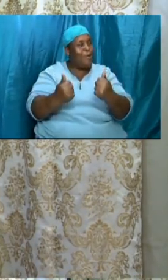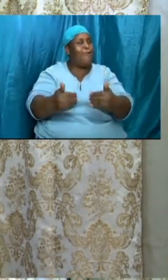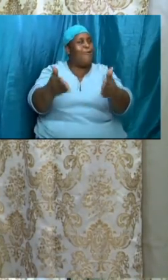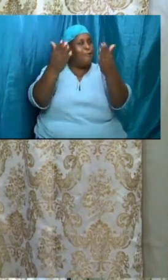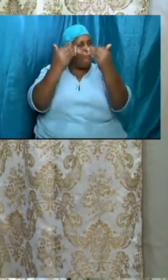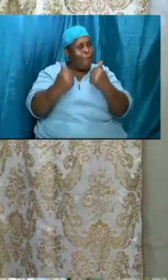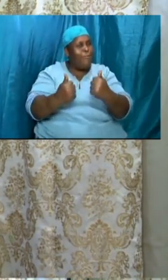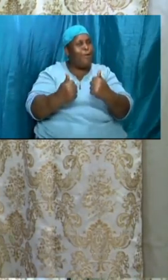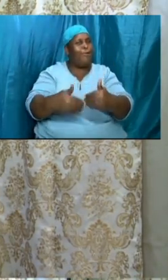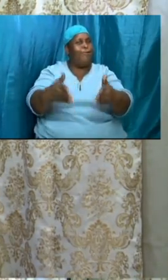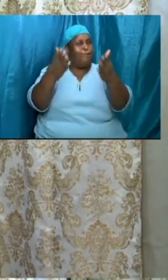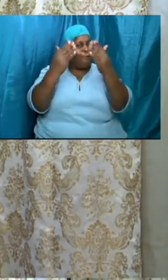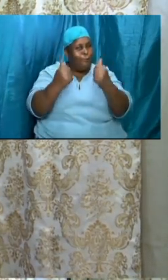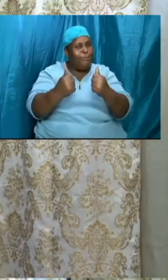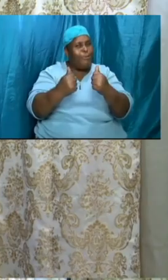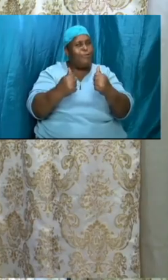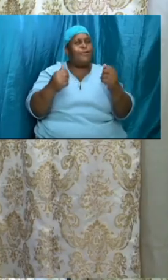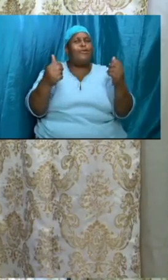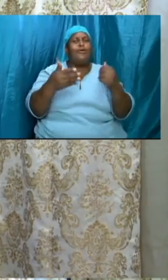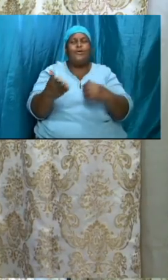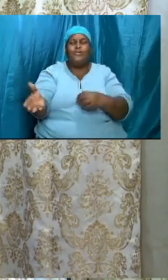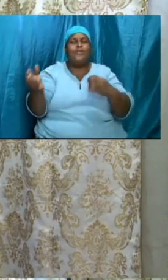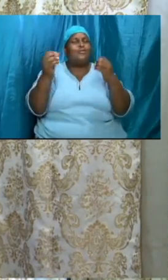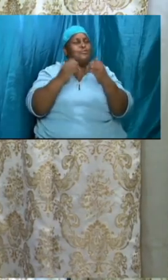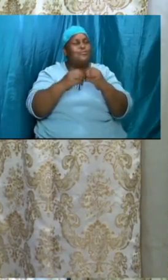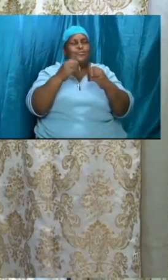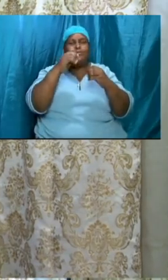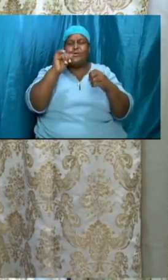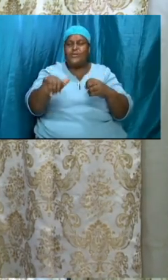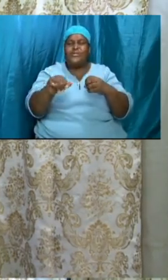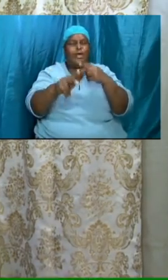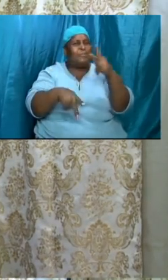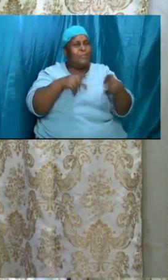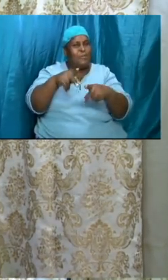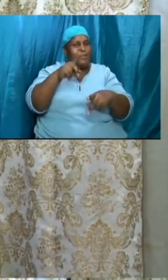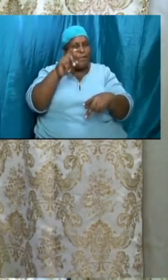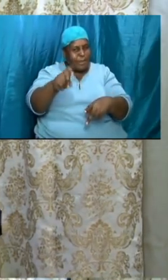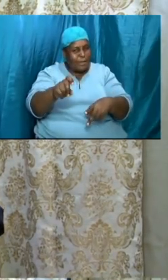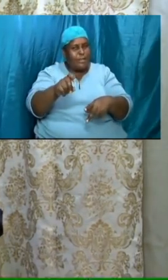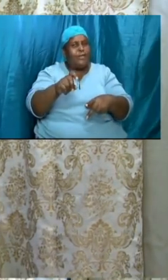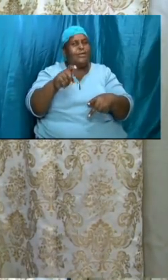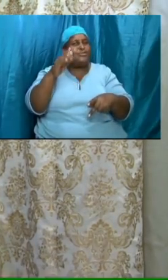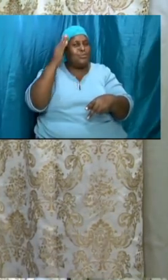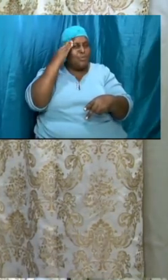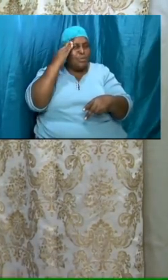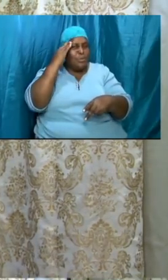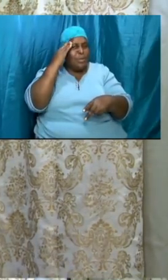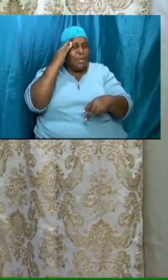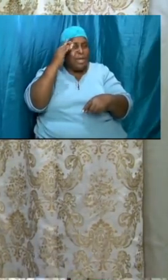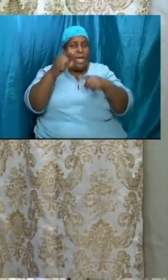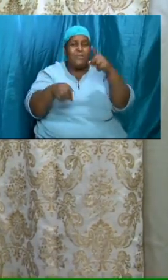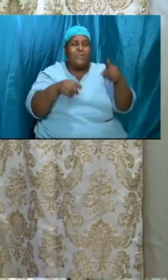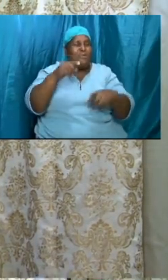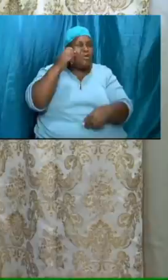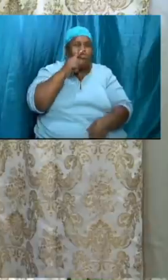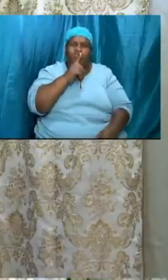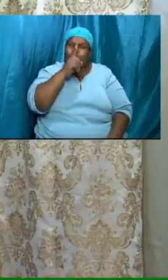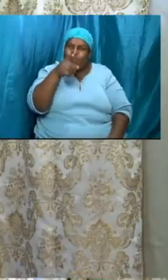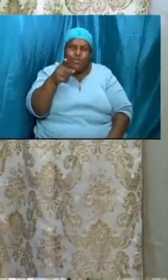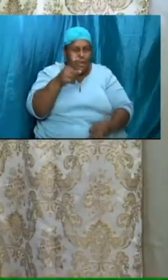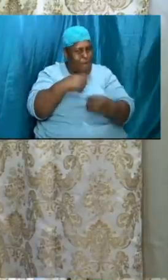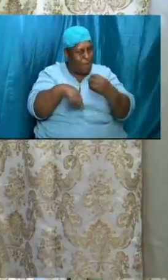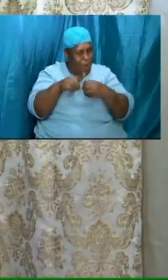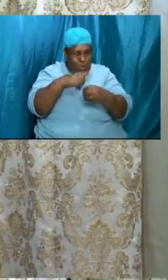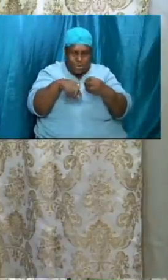more that folks need to know clearly there are things that people are not convinced about as it